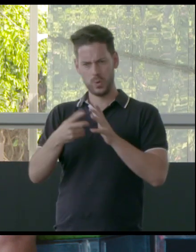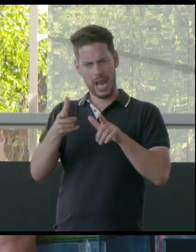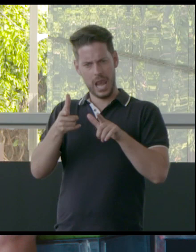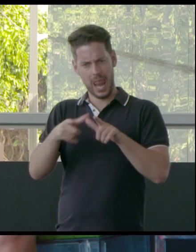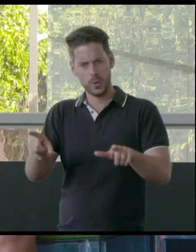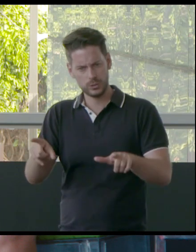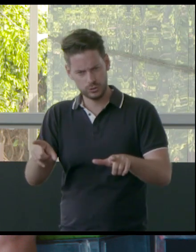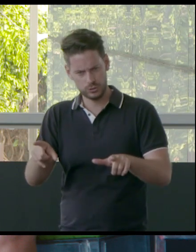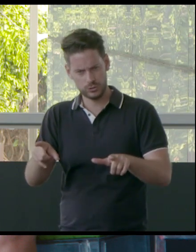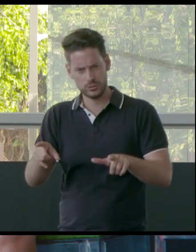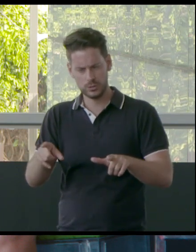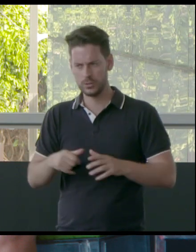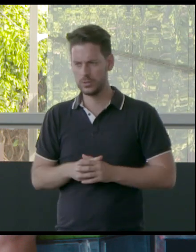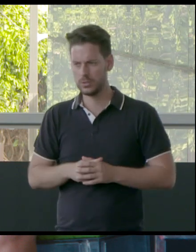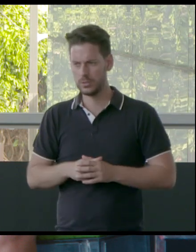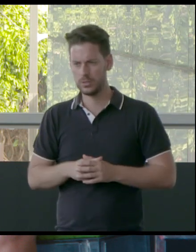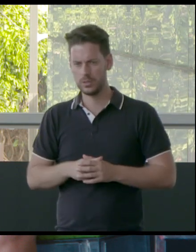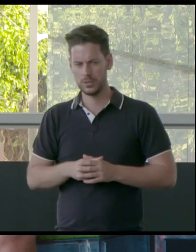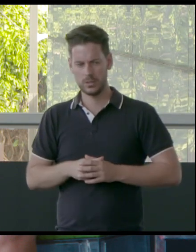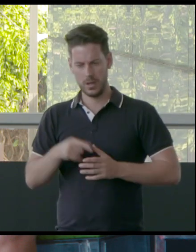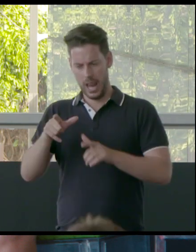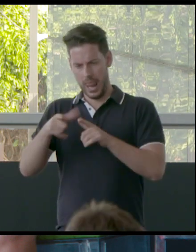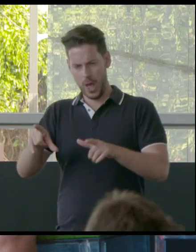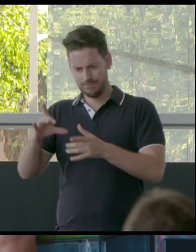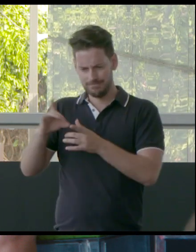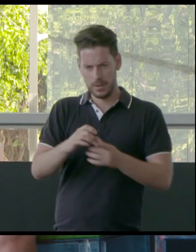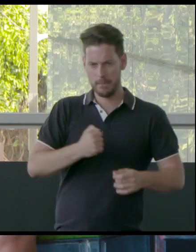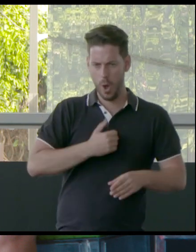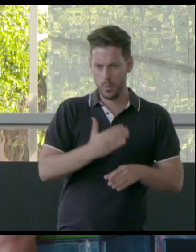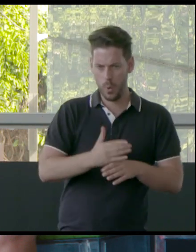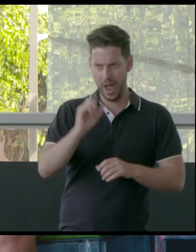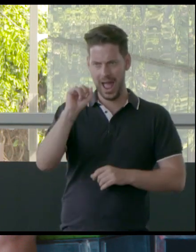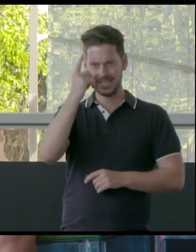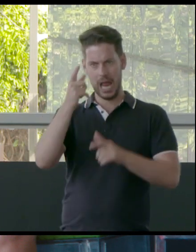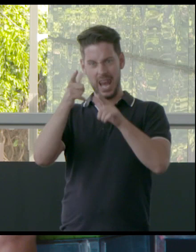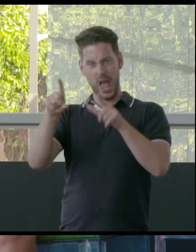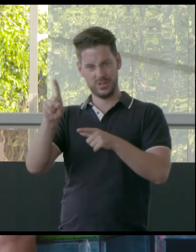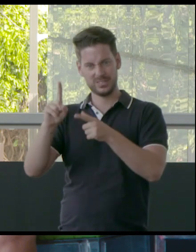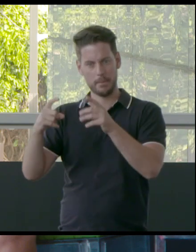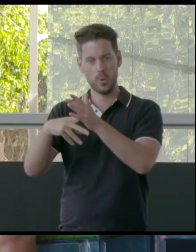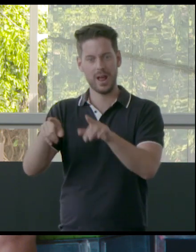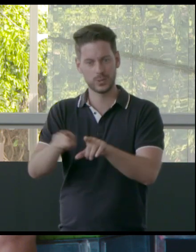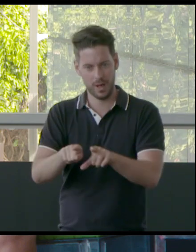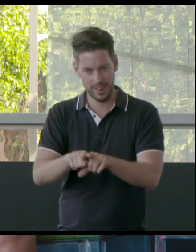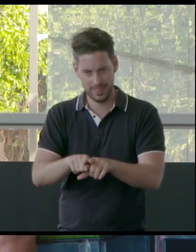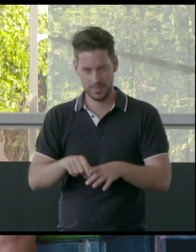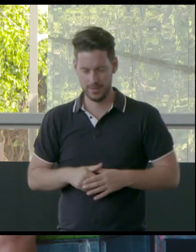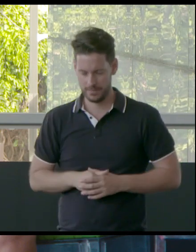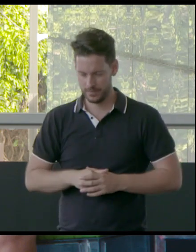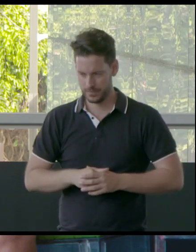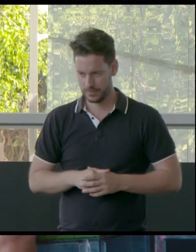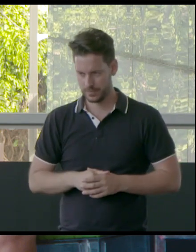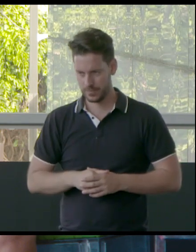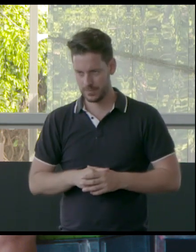reclamation of language and being able to title my work and to understand its significance in language. The